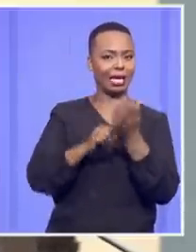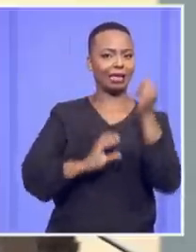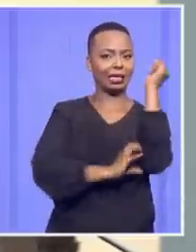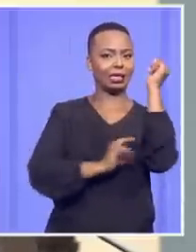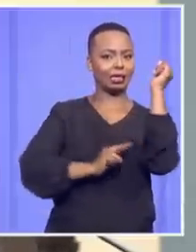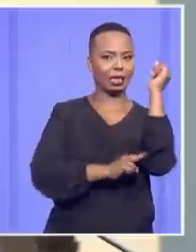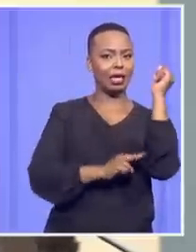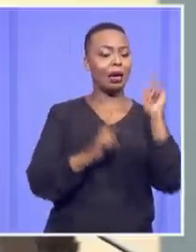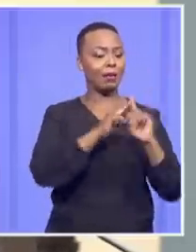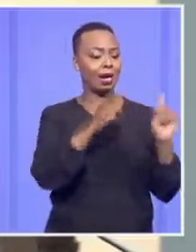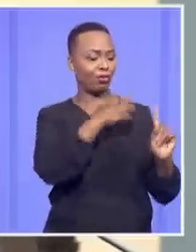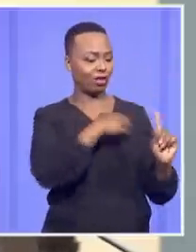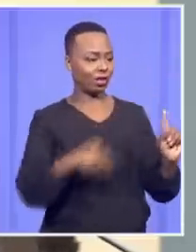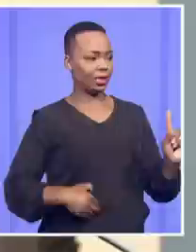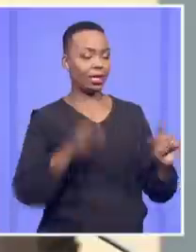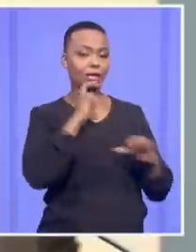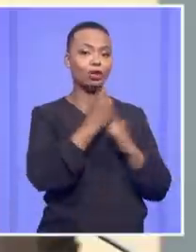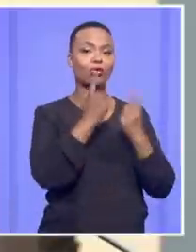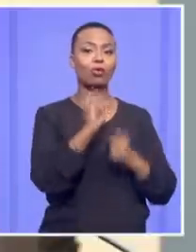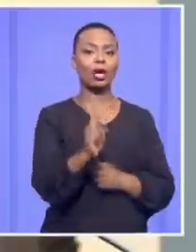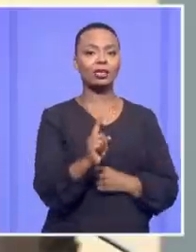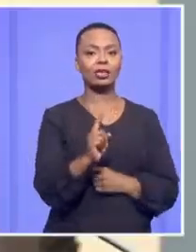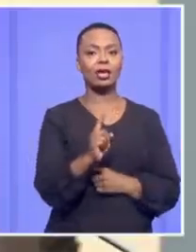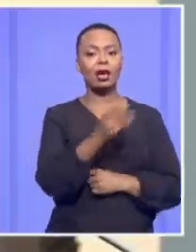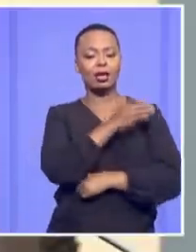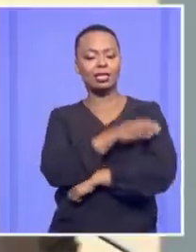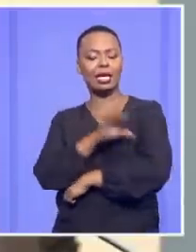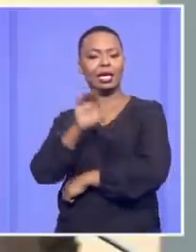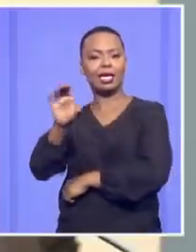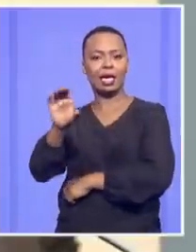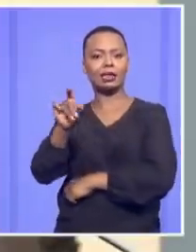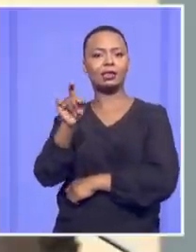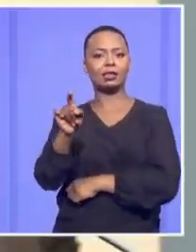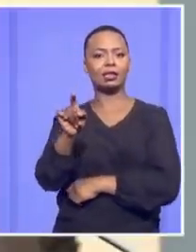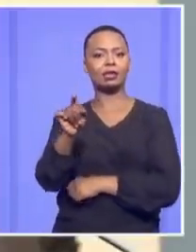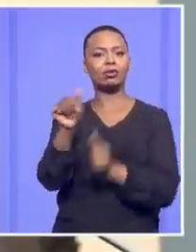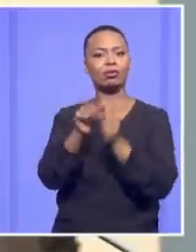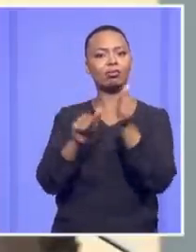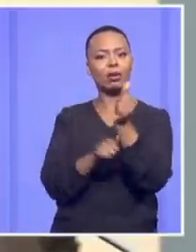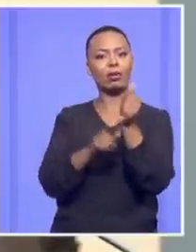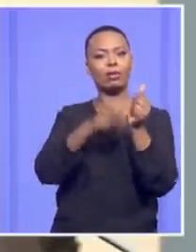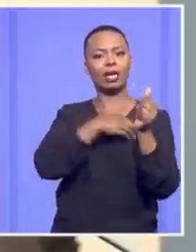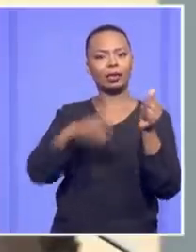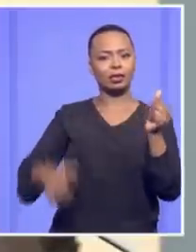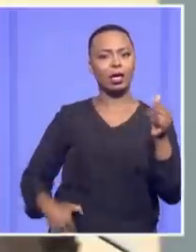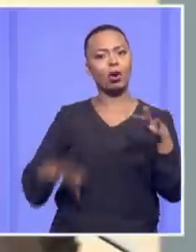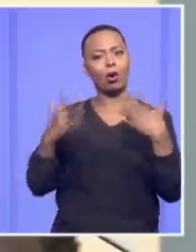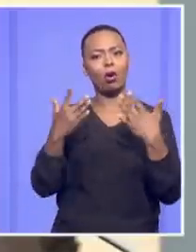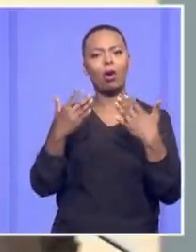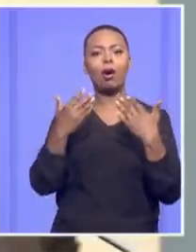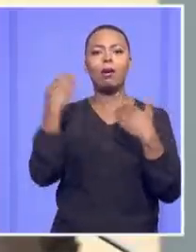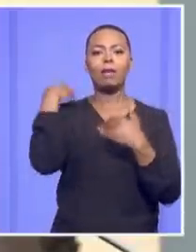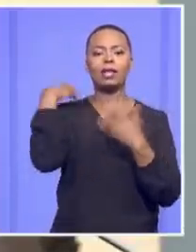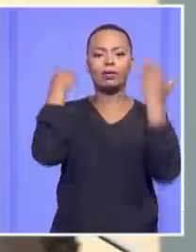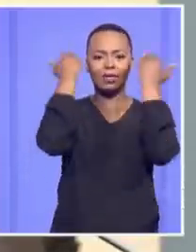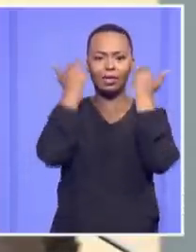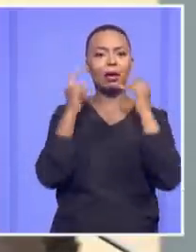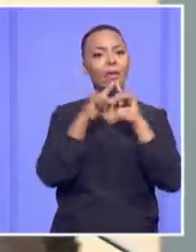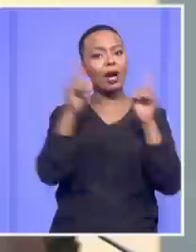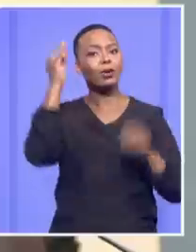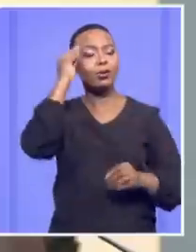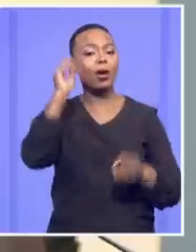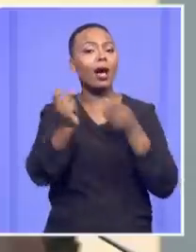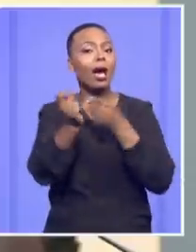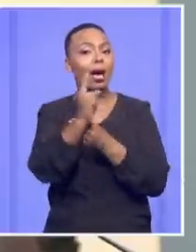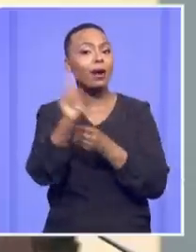delegated his power to the deputy president, to the minister of justice, but we know what would have happened then. What would